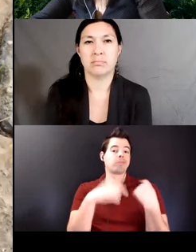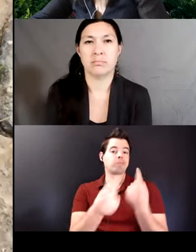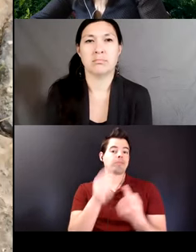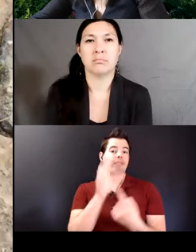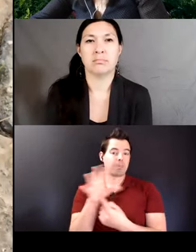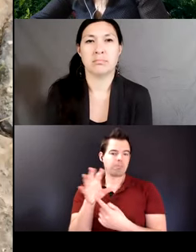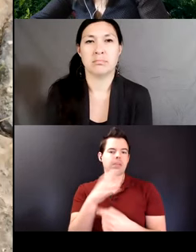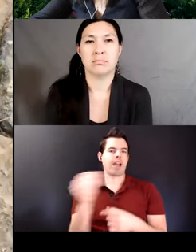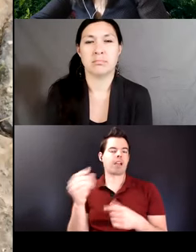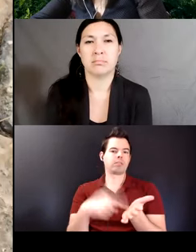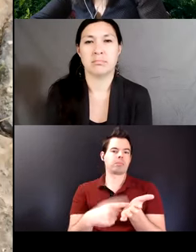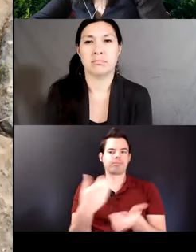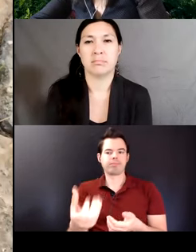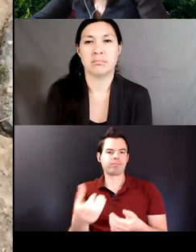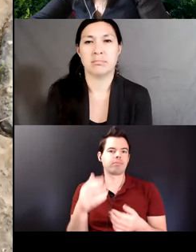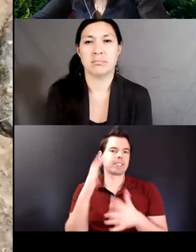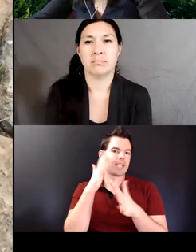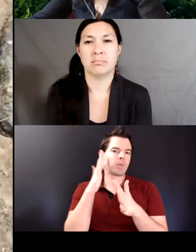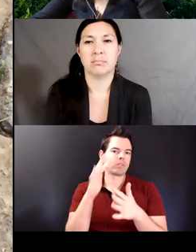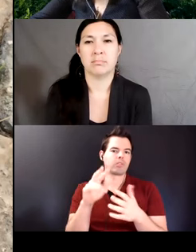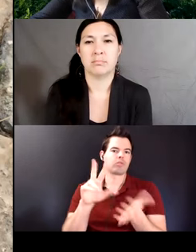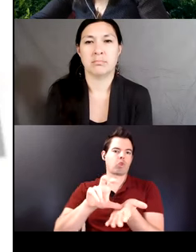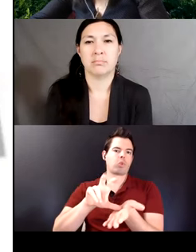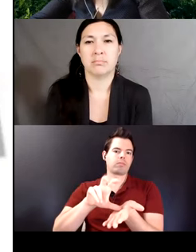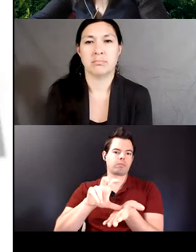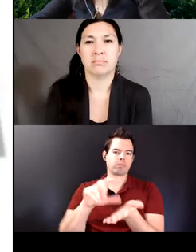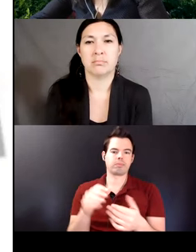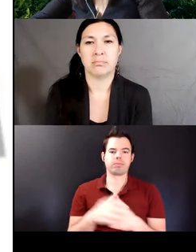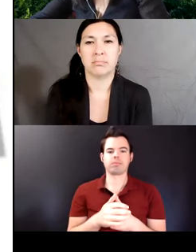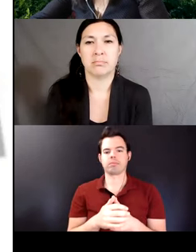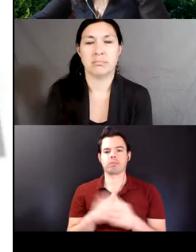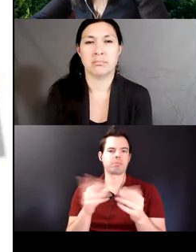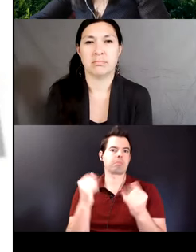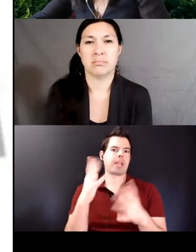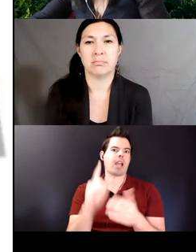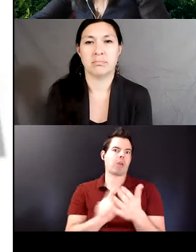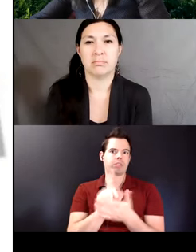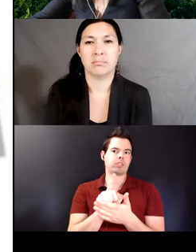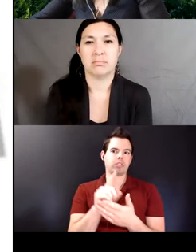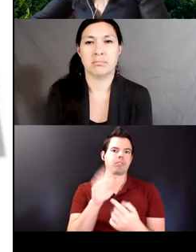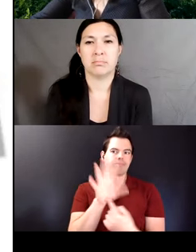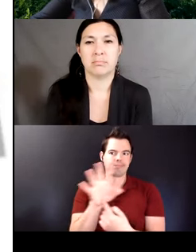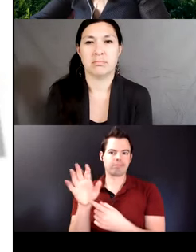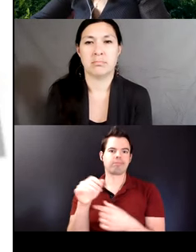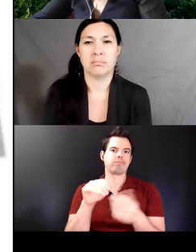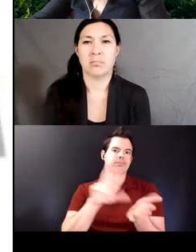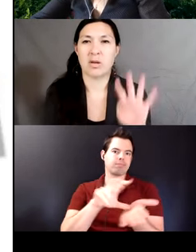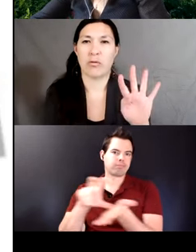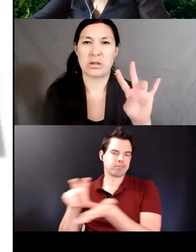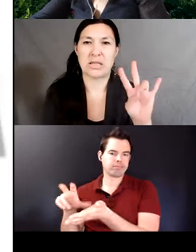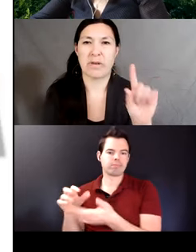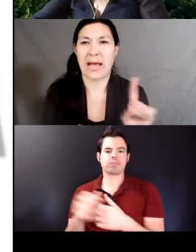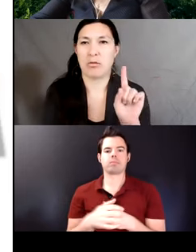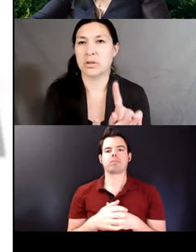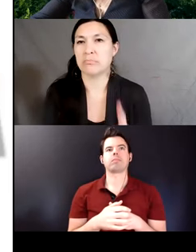and total between audio and video my documentation is complemented with elicitation